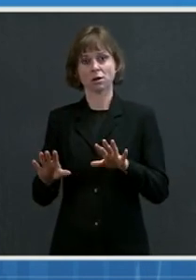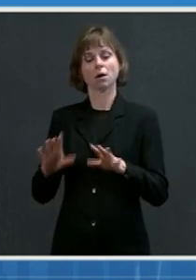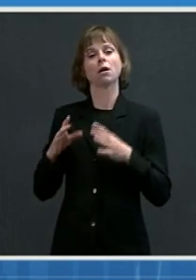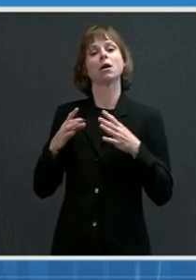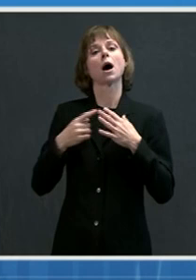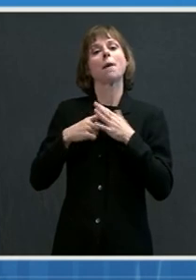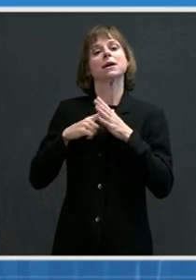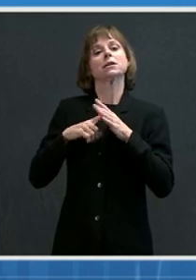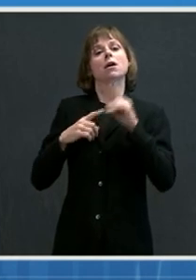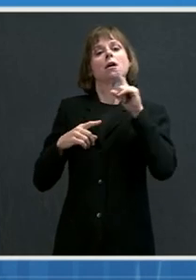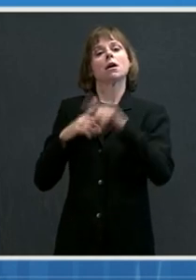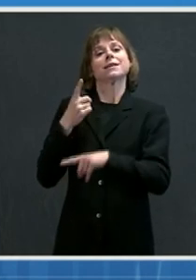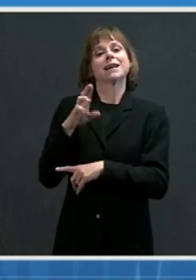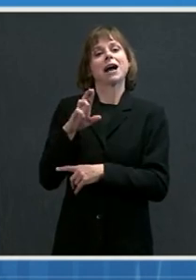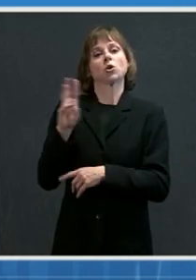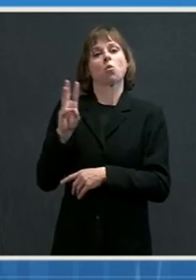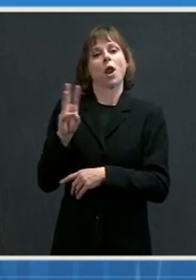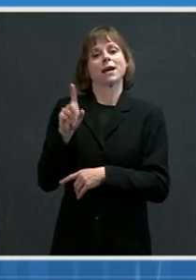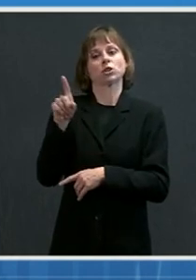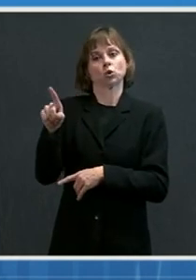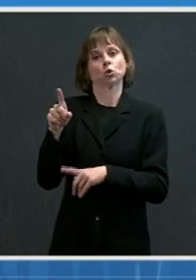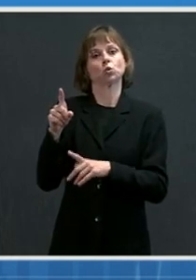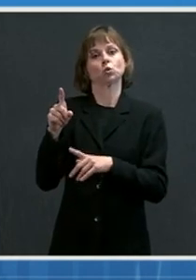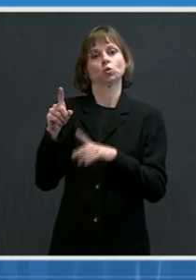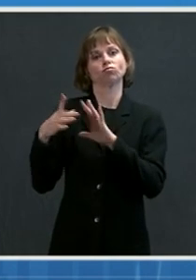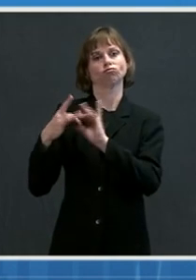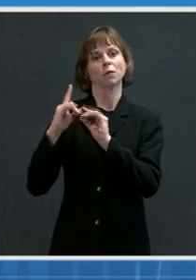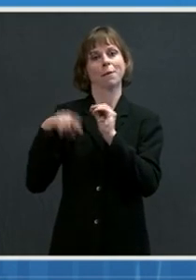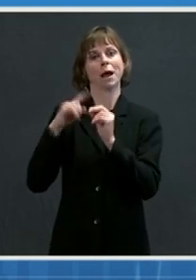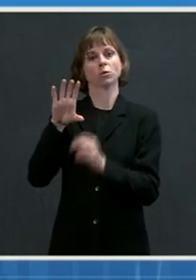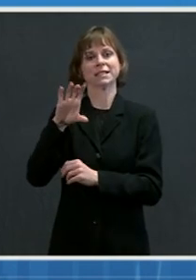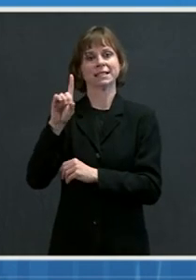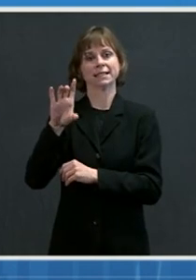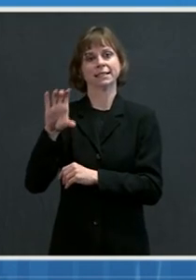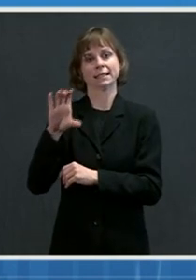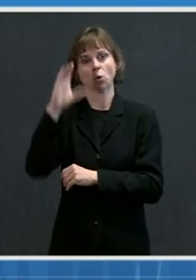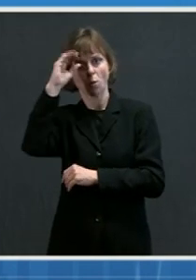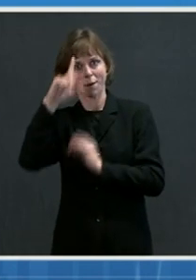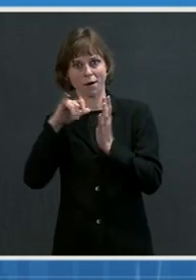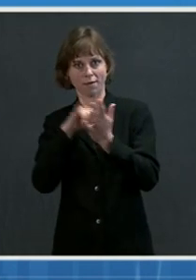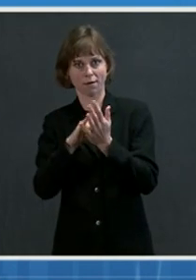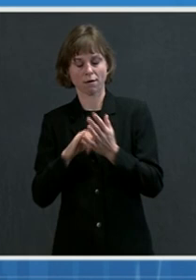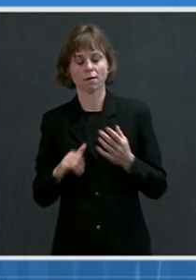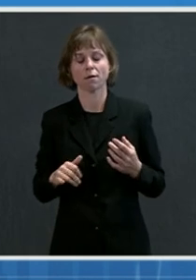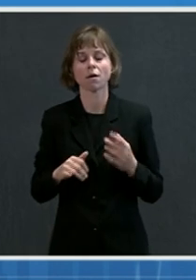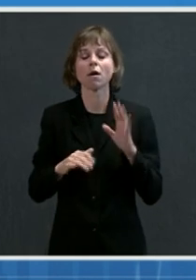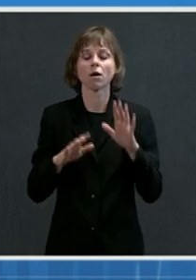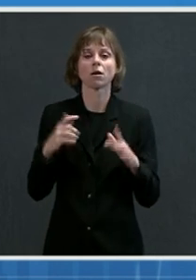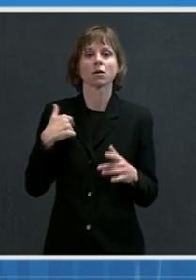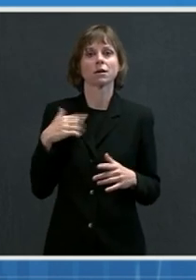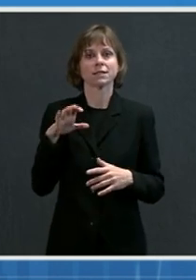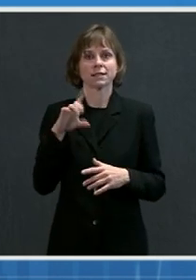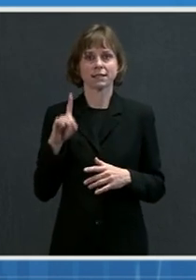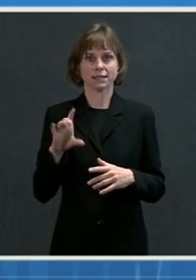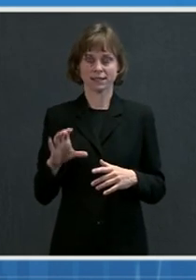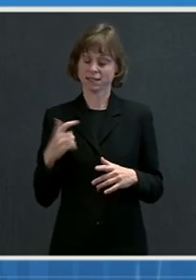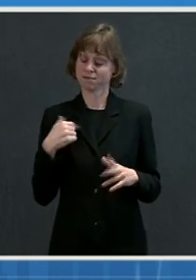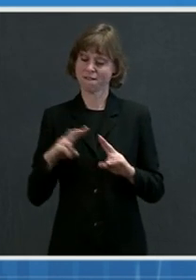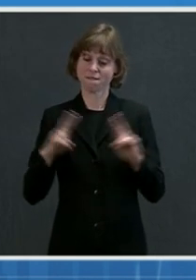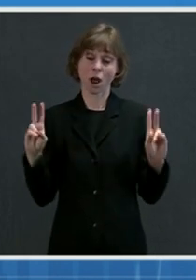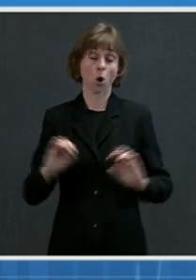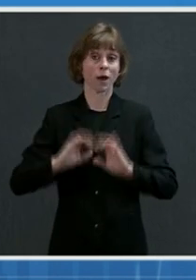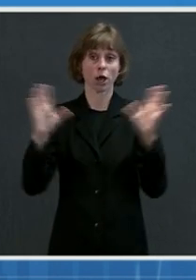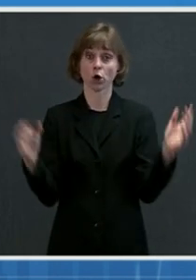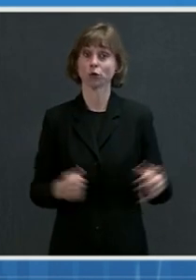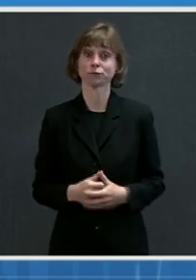CDC's perspective, and then I'll I'll add some comments. Thank you for the question. I think we at the CDC have been very clear that now is